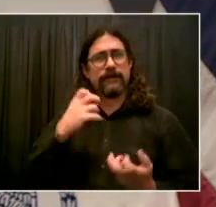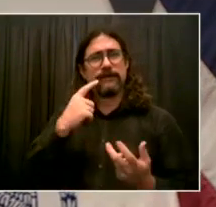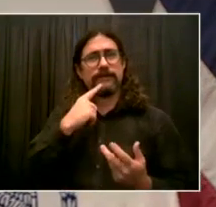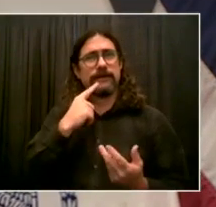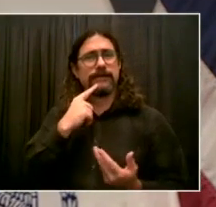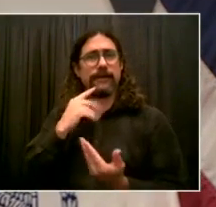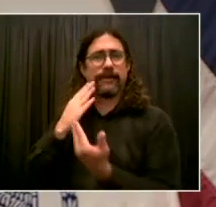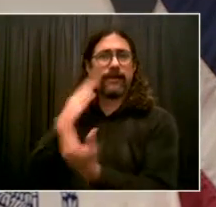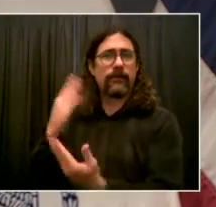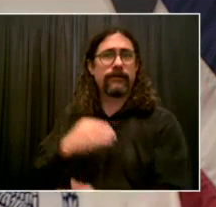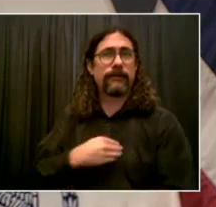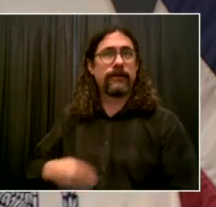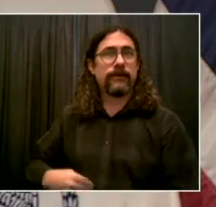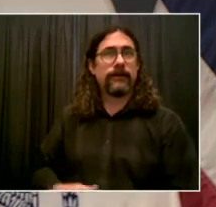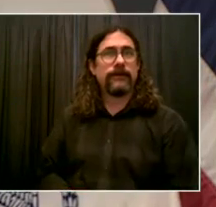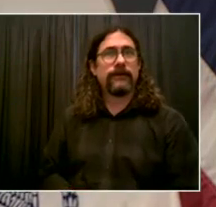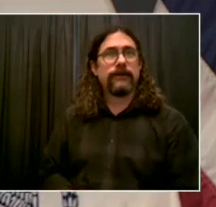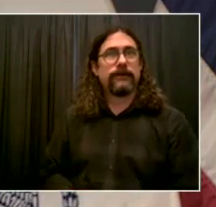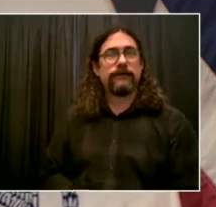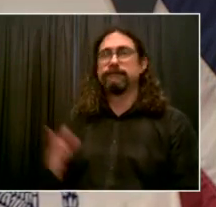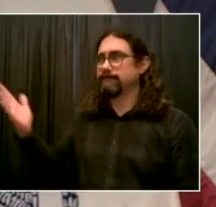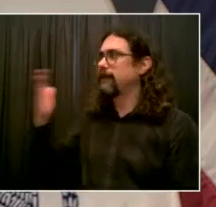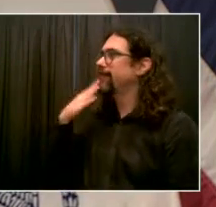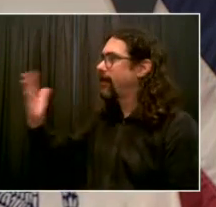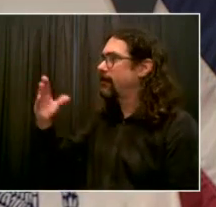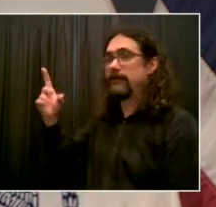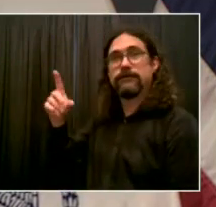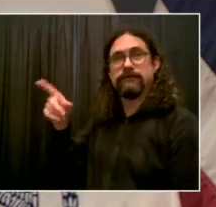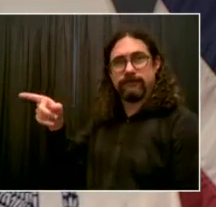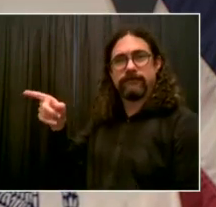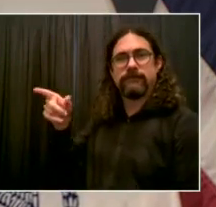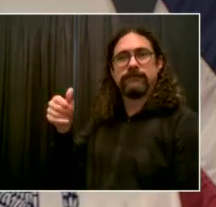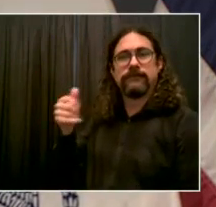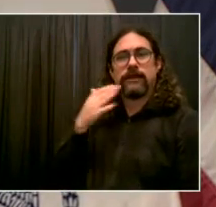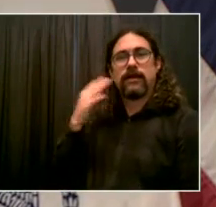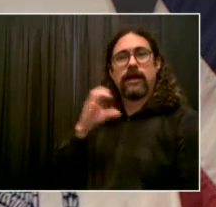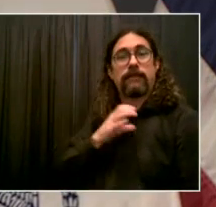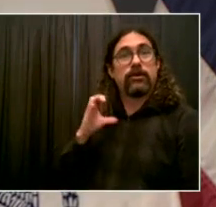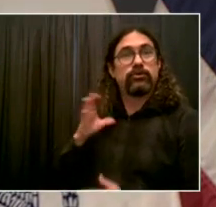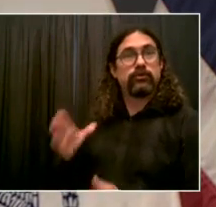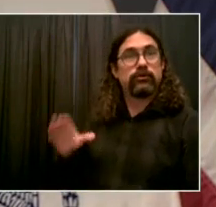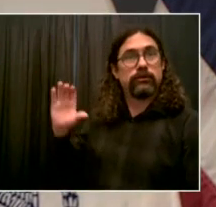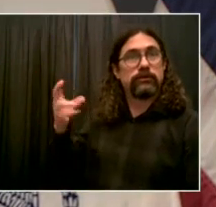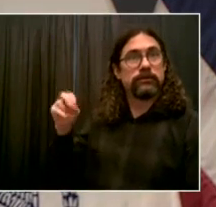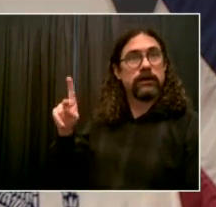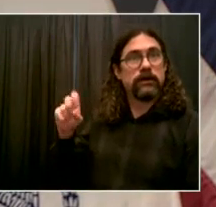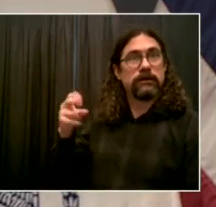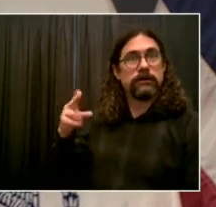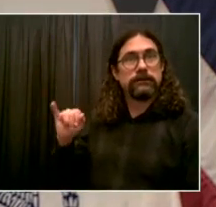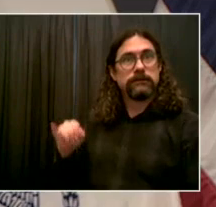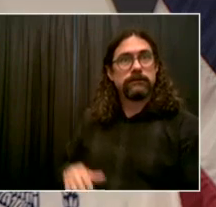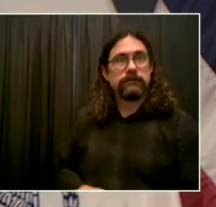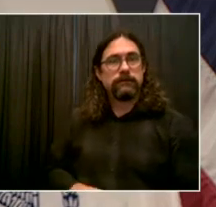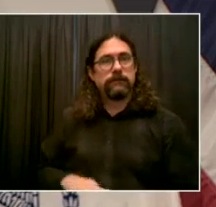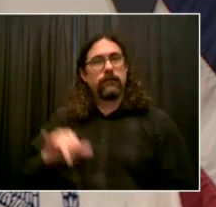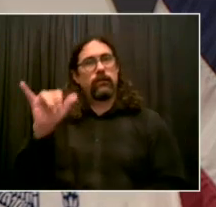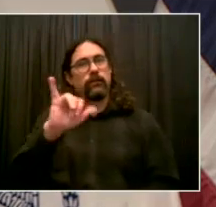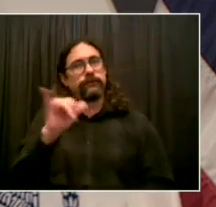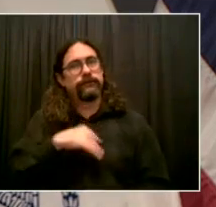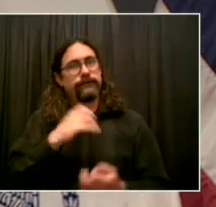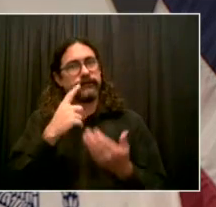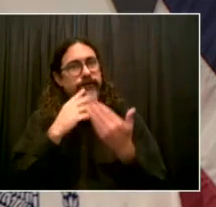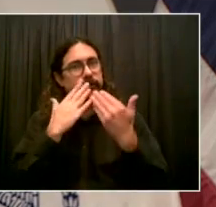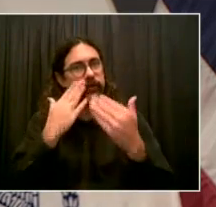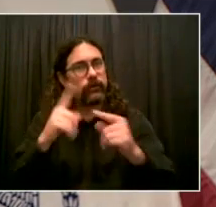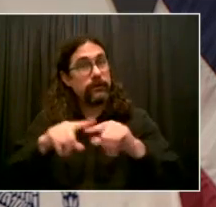someone who, with his amazing team, thank you to everyone at Test and Trace. You've done an absolutely outstanding job. And remember, everyone, this had to be created